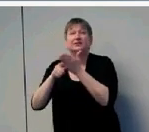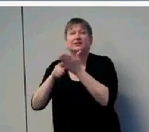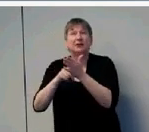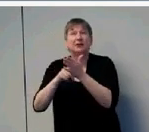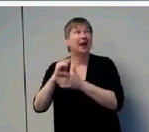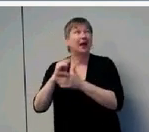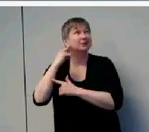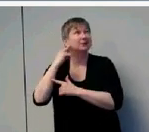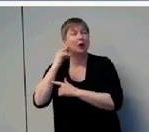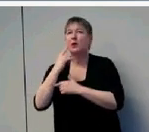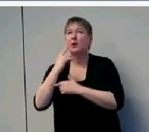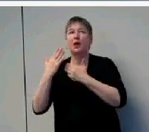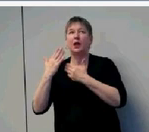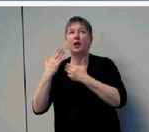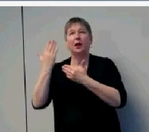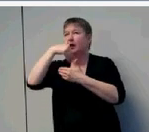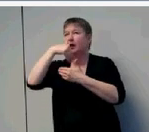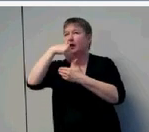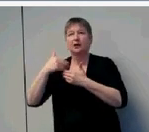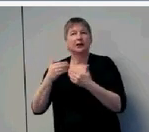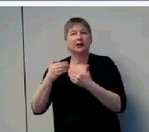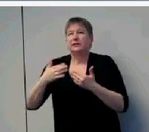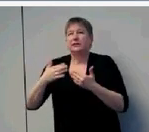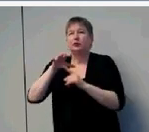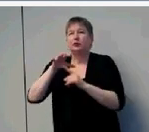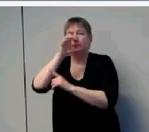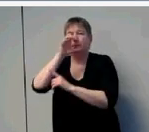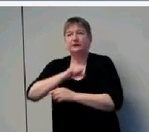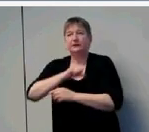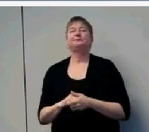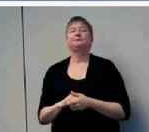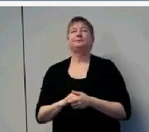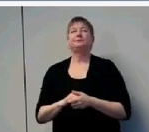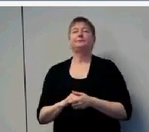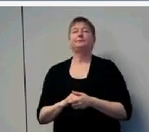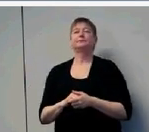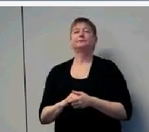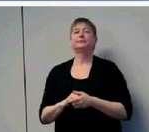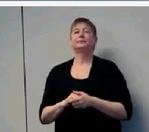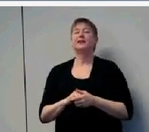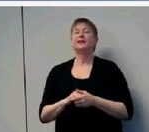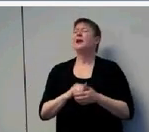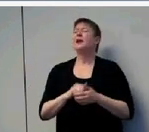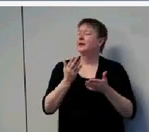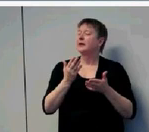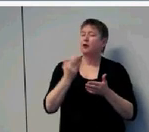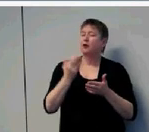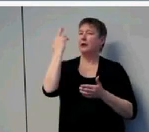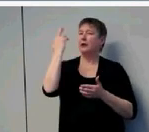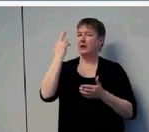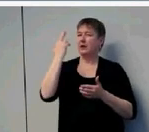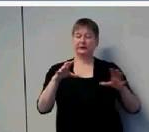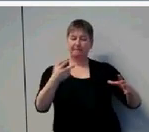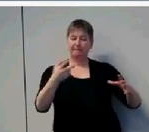We realize that for some children who are hard of hearing, the consistency and quality of their